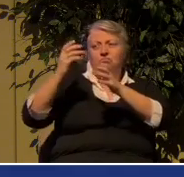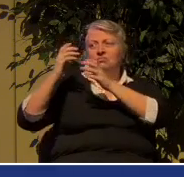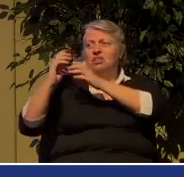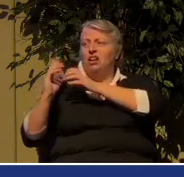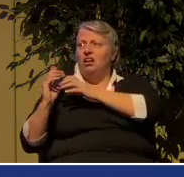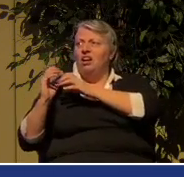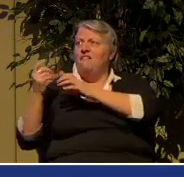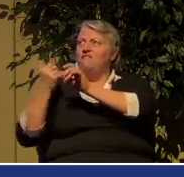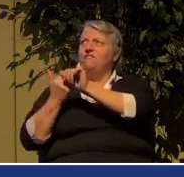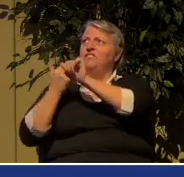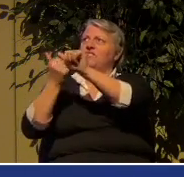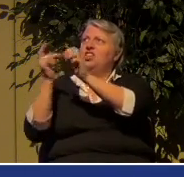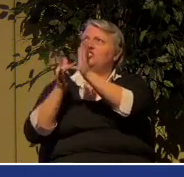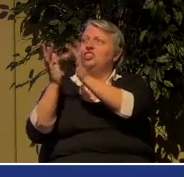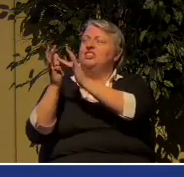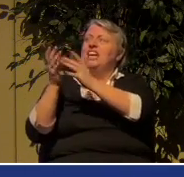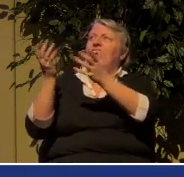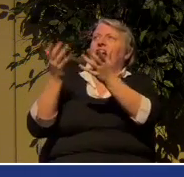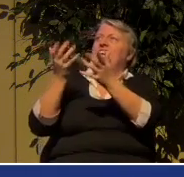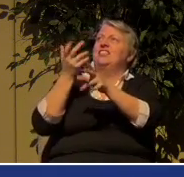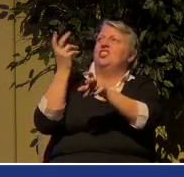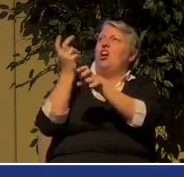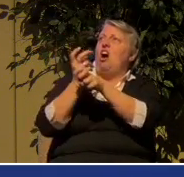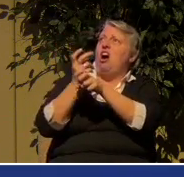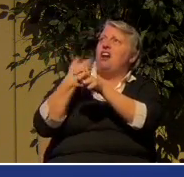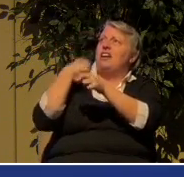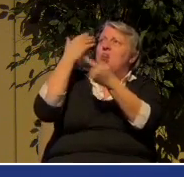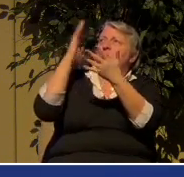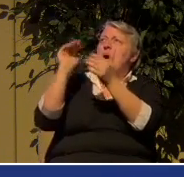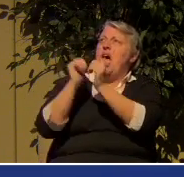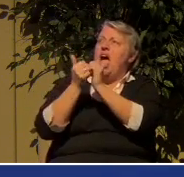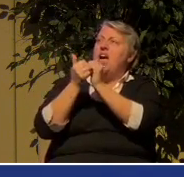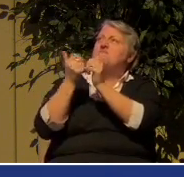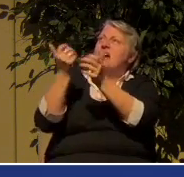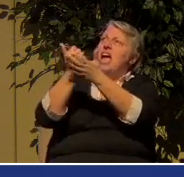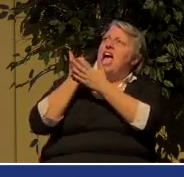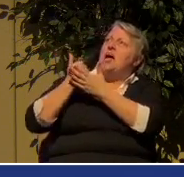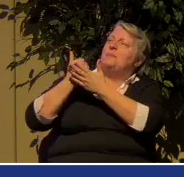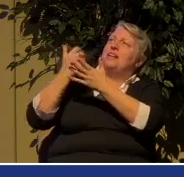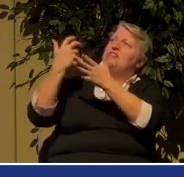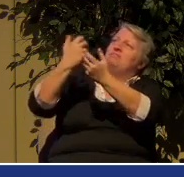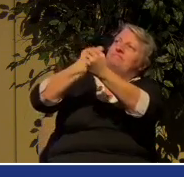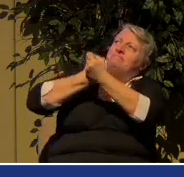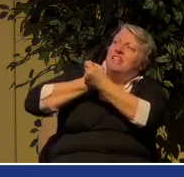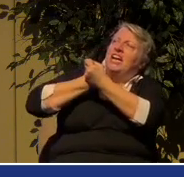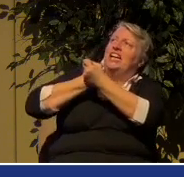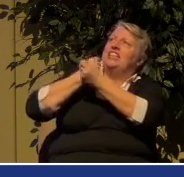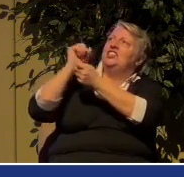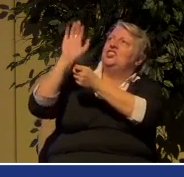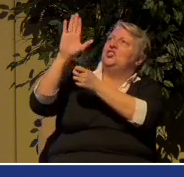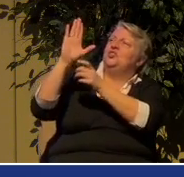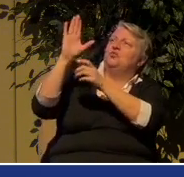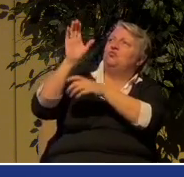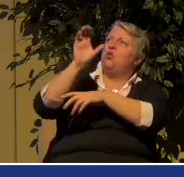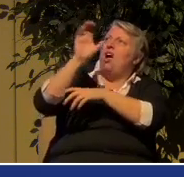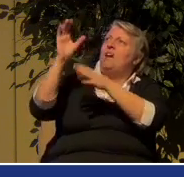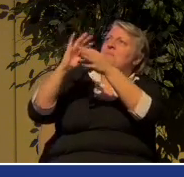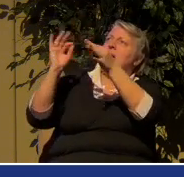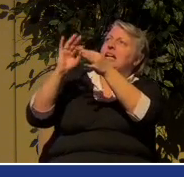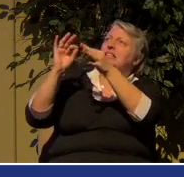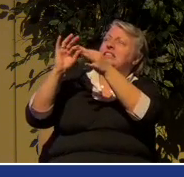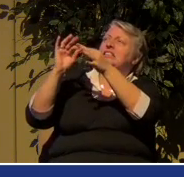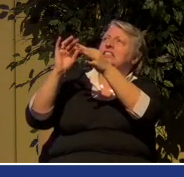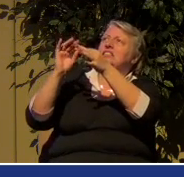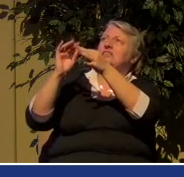Lord, this is hard for me. I don't know how to do this, but help me to embrace the message of the cross because the word of the cross is foolishness to those who